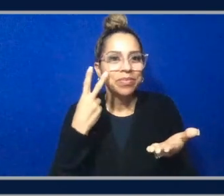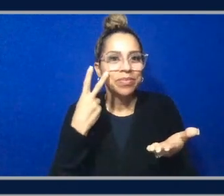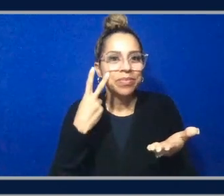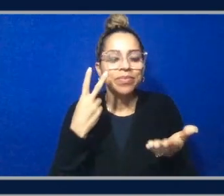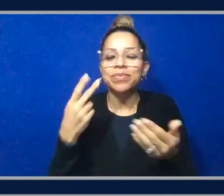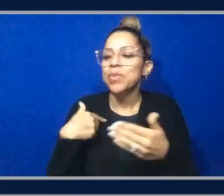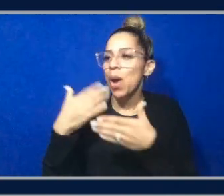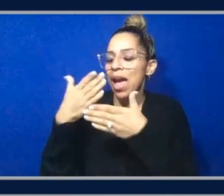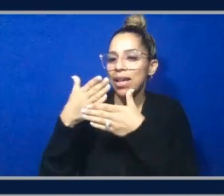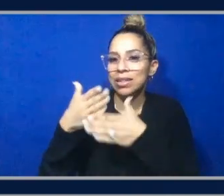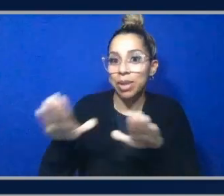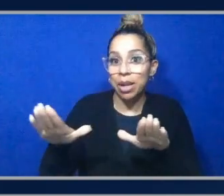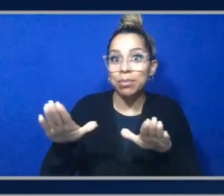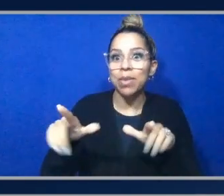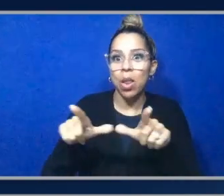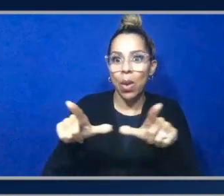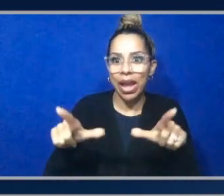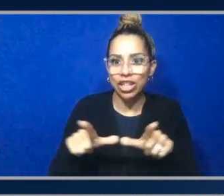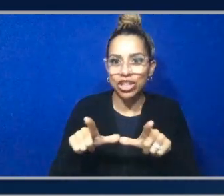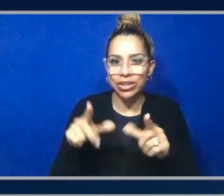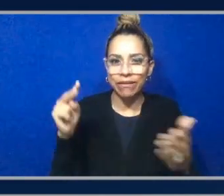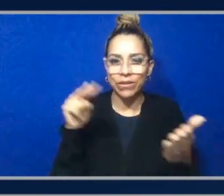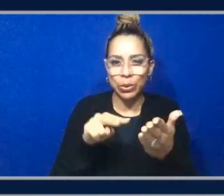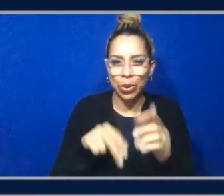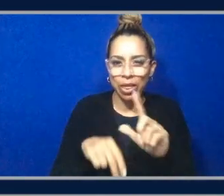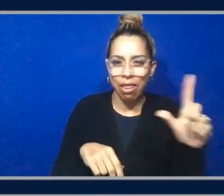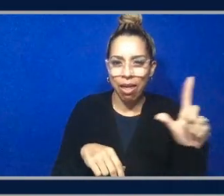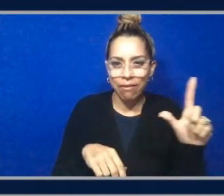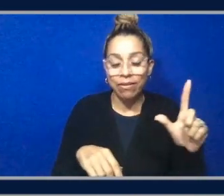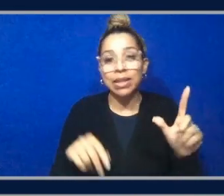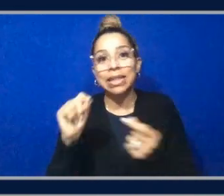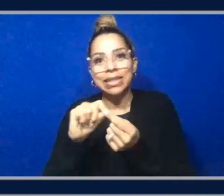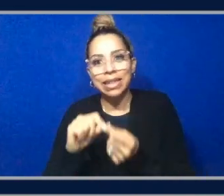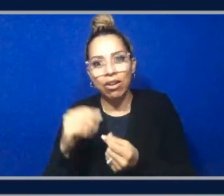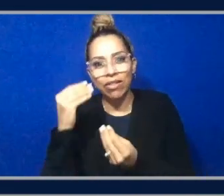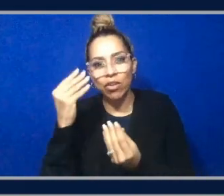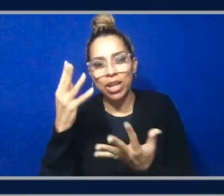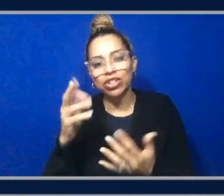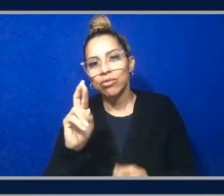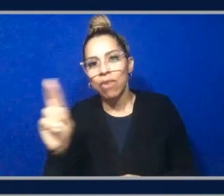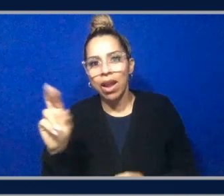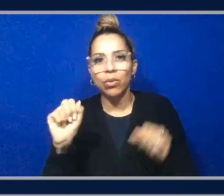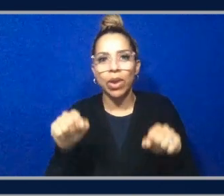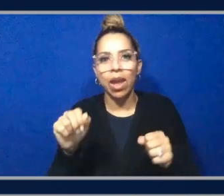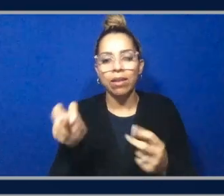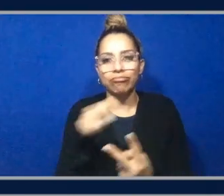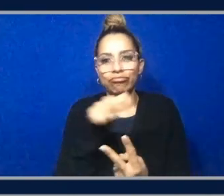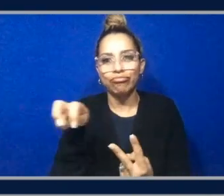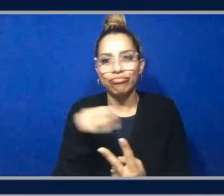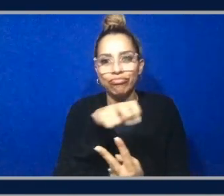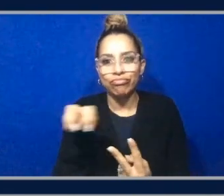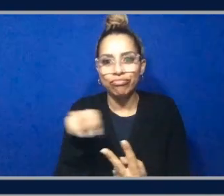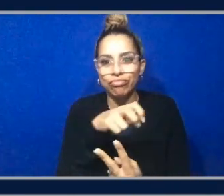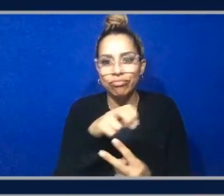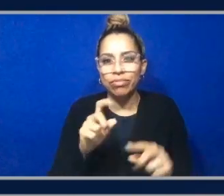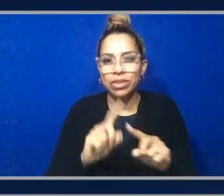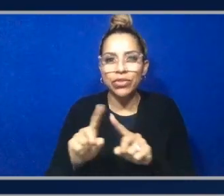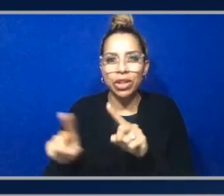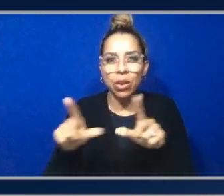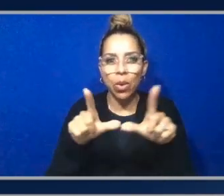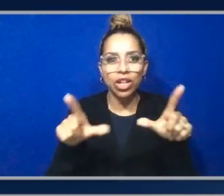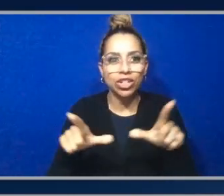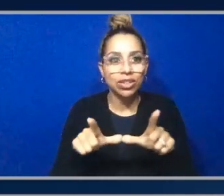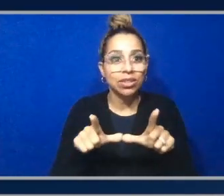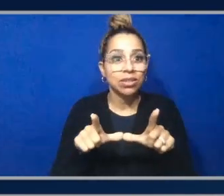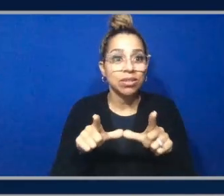locations views on the left and the location details on the right so you can kind of switch between locations here um and yeah so this is my own